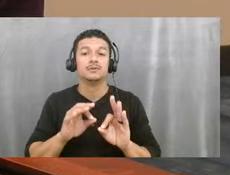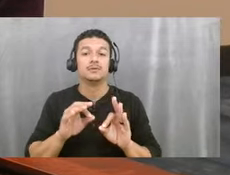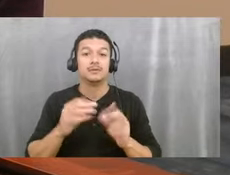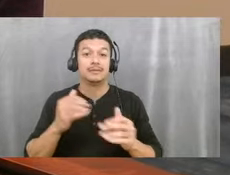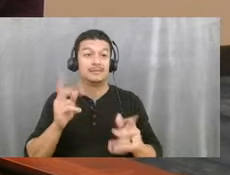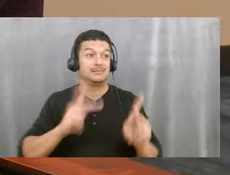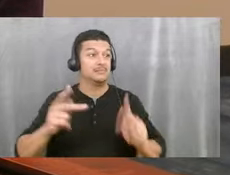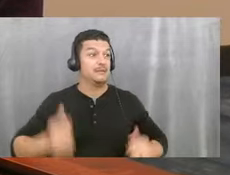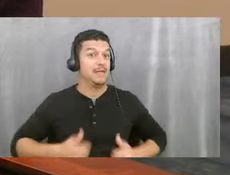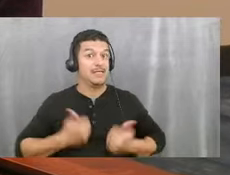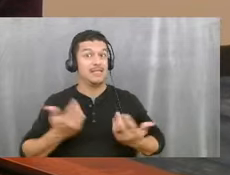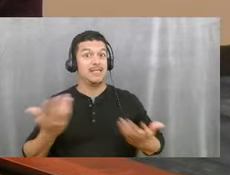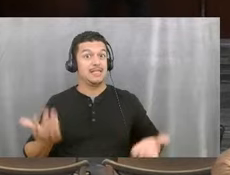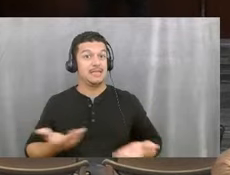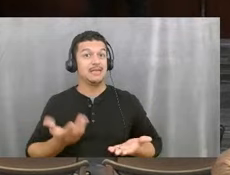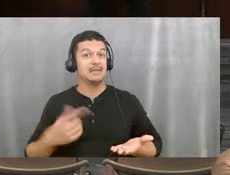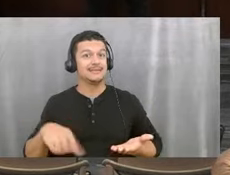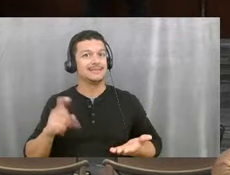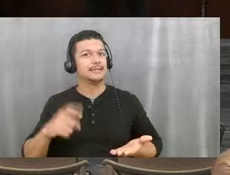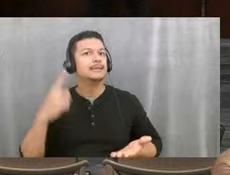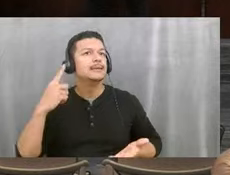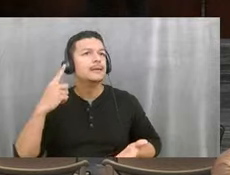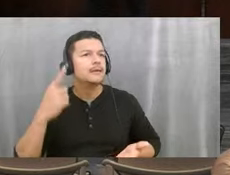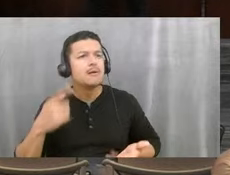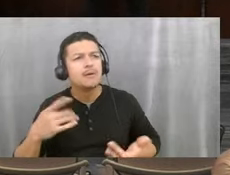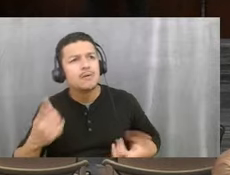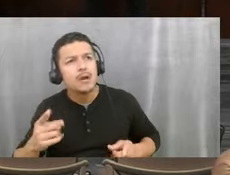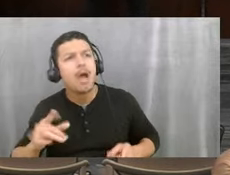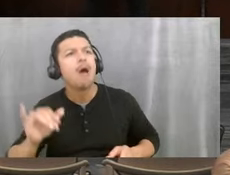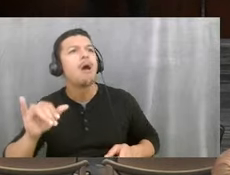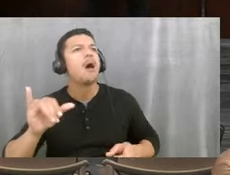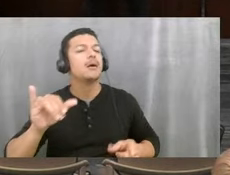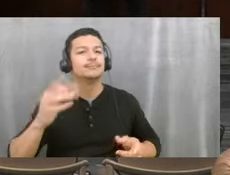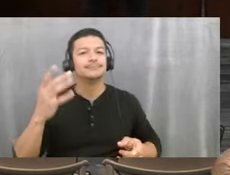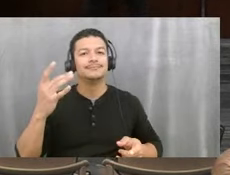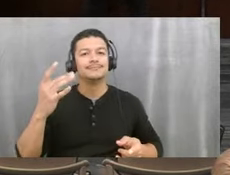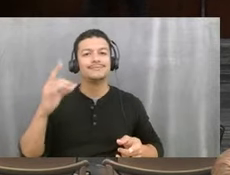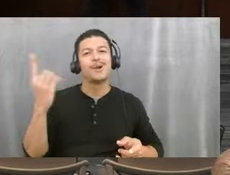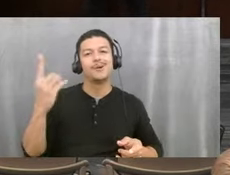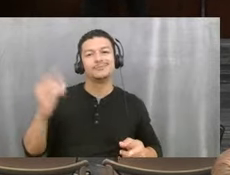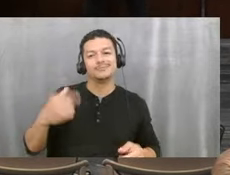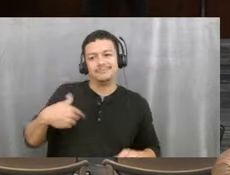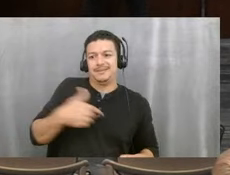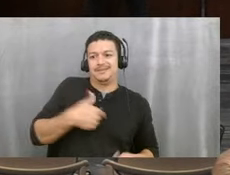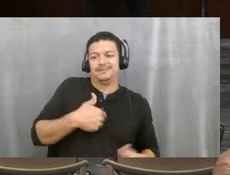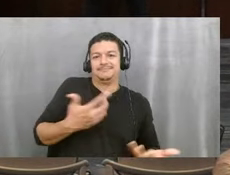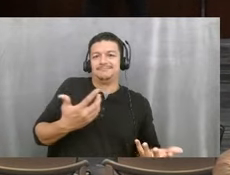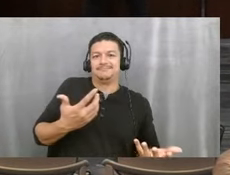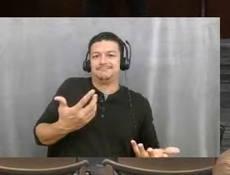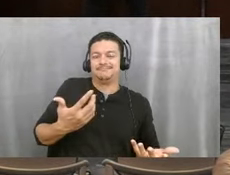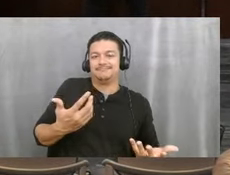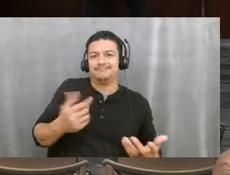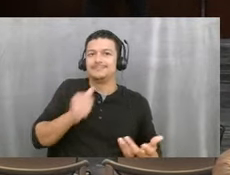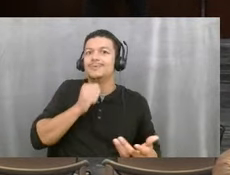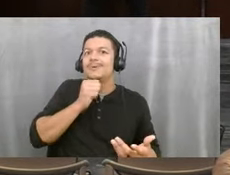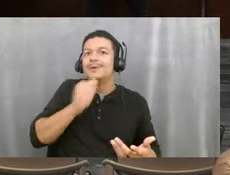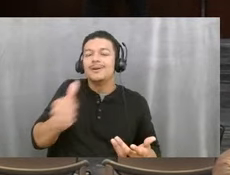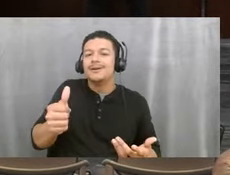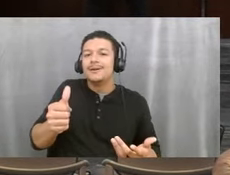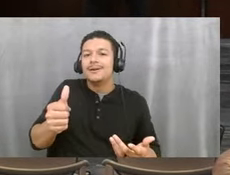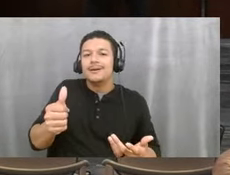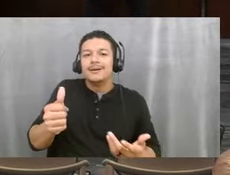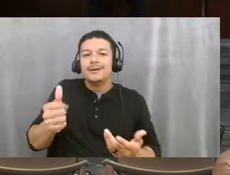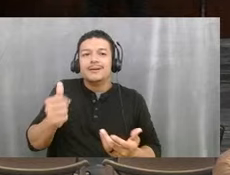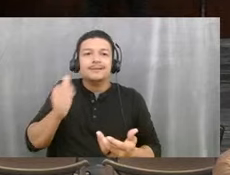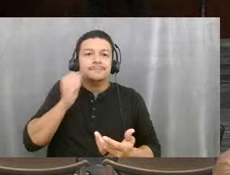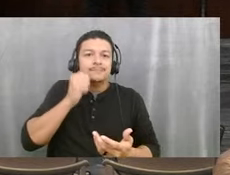going on and how things work. Um, but also for us, I mean, we don't, um, you know, we're not doing that, you know, the every day.